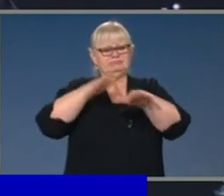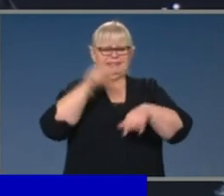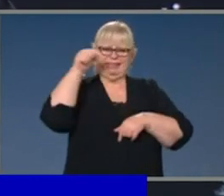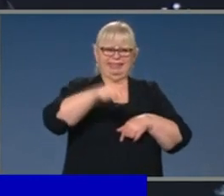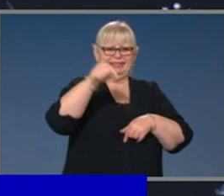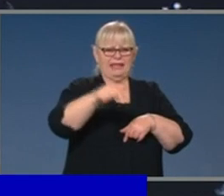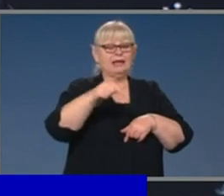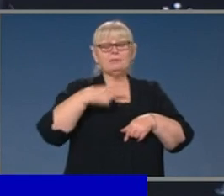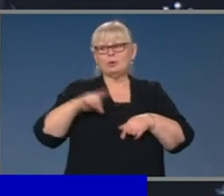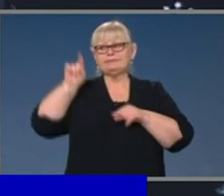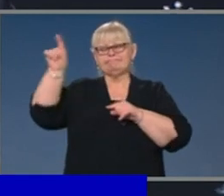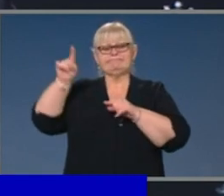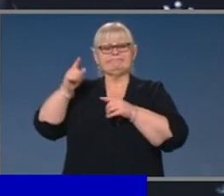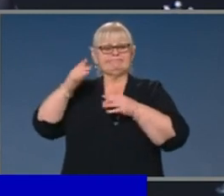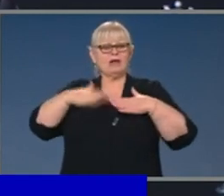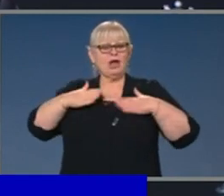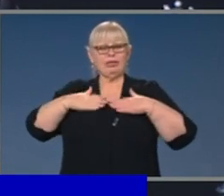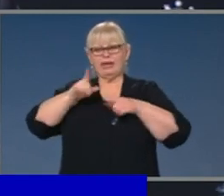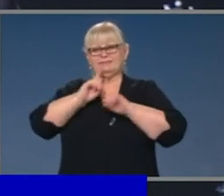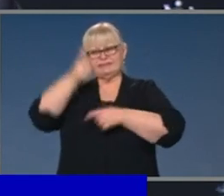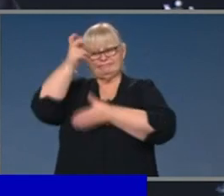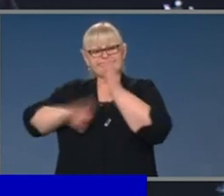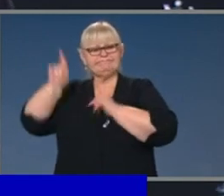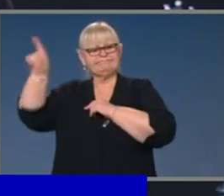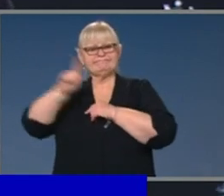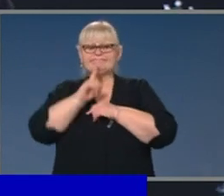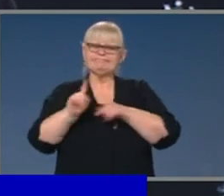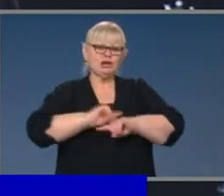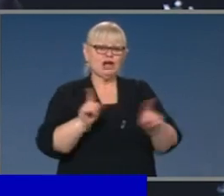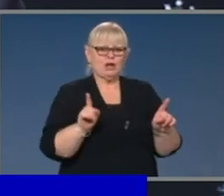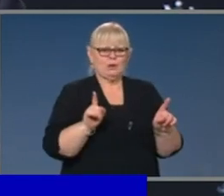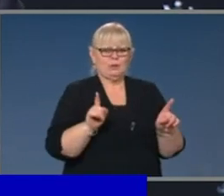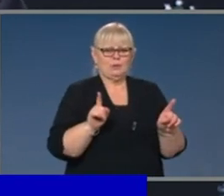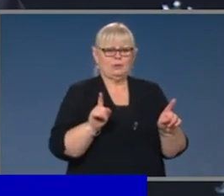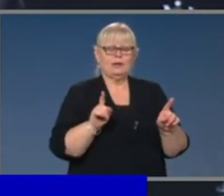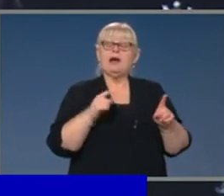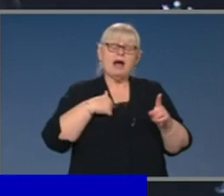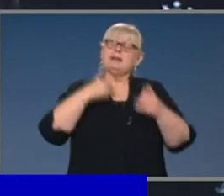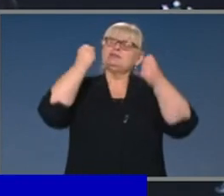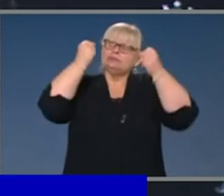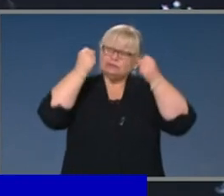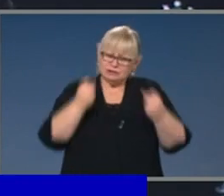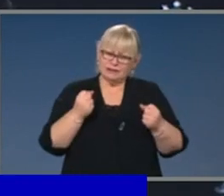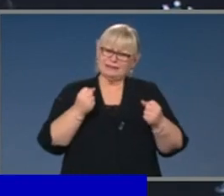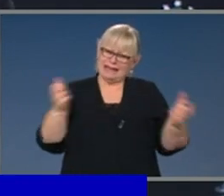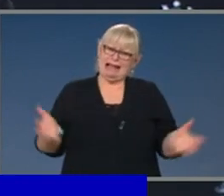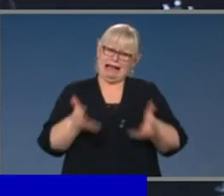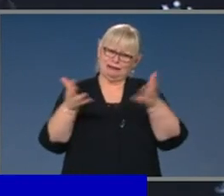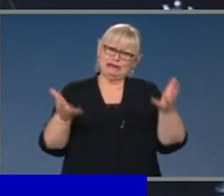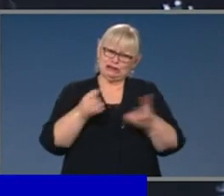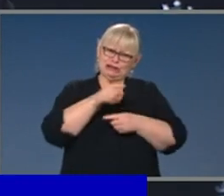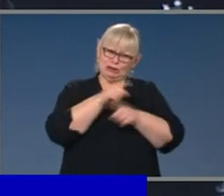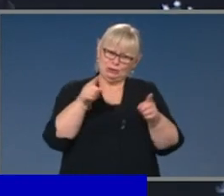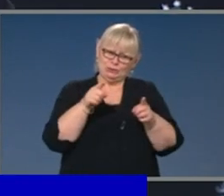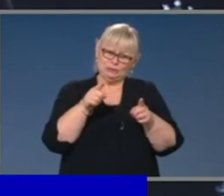against the health advice to do so. And so I would strongly encourage people